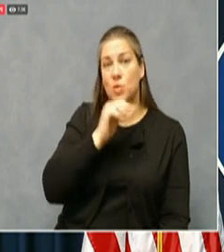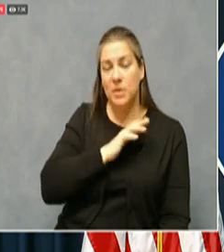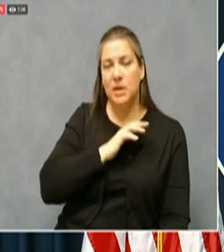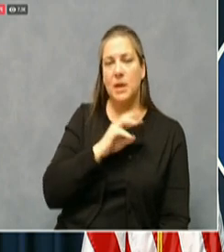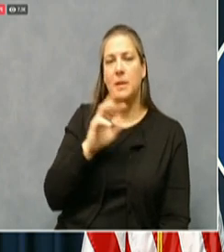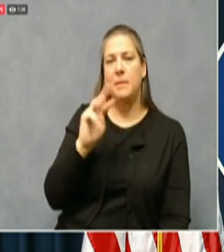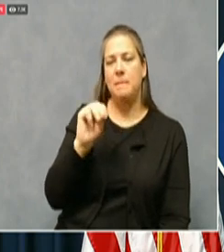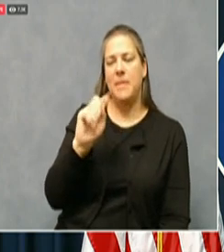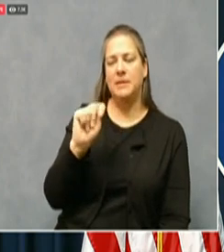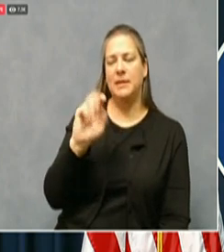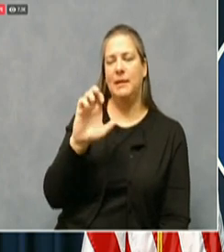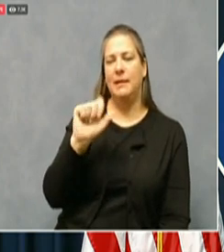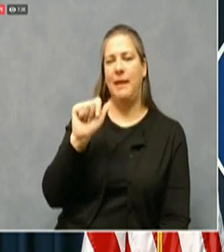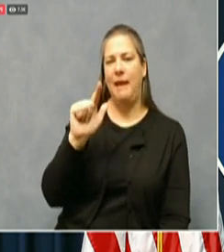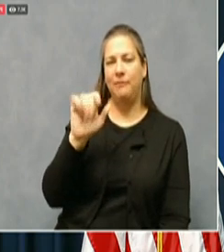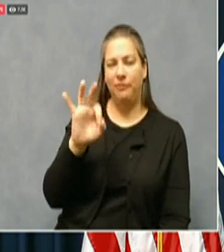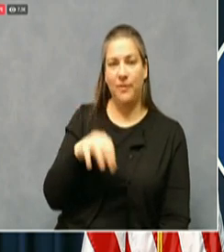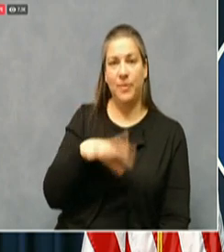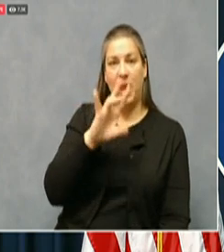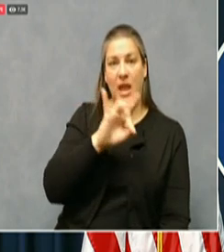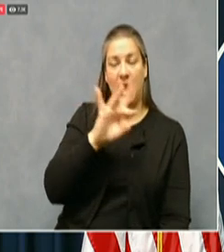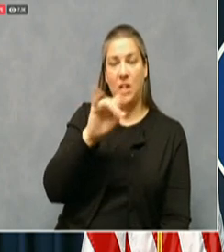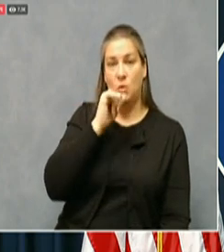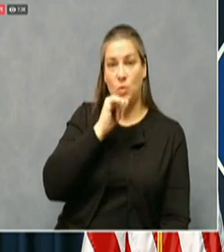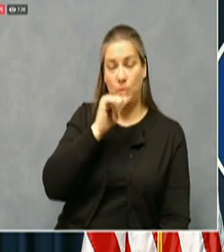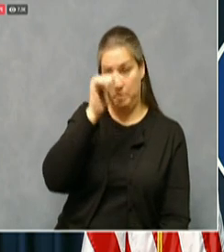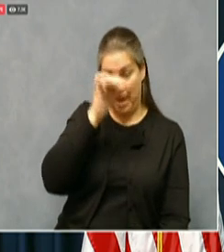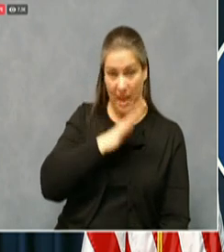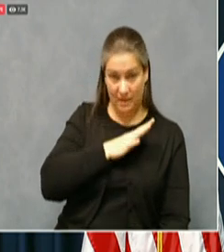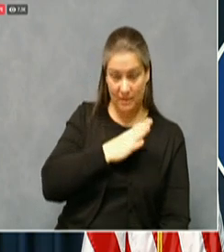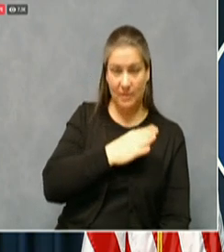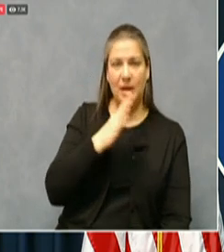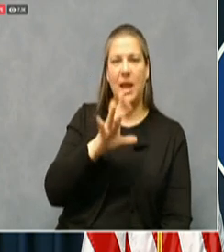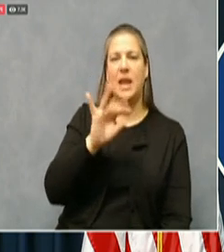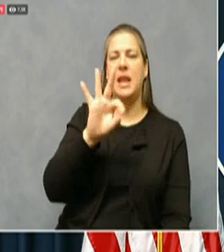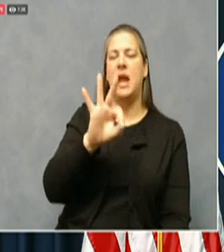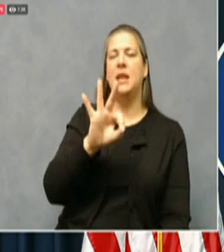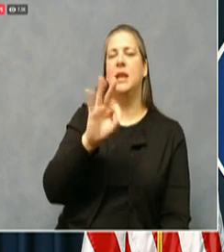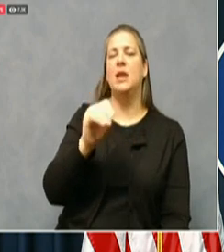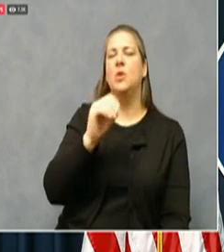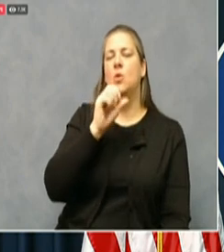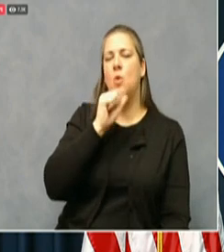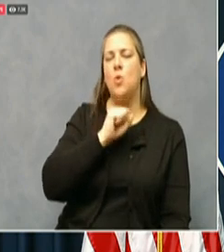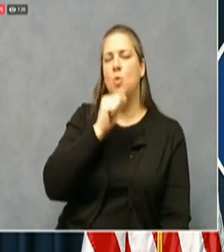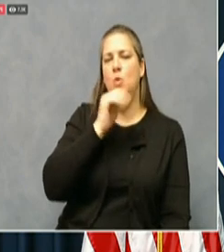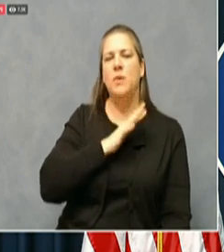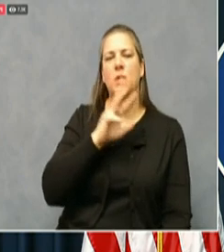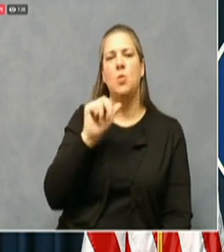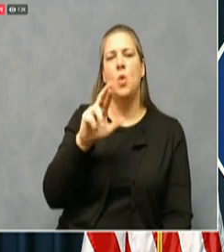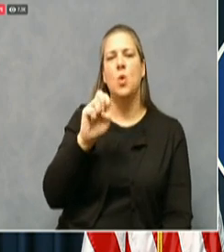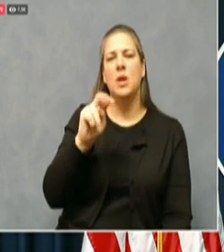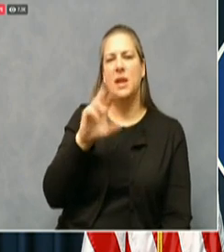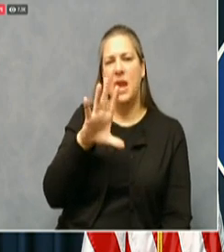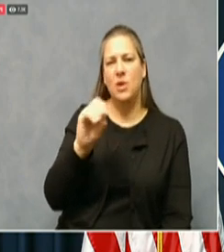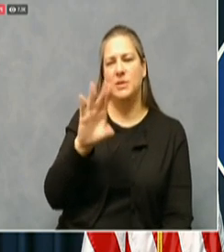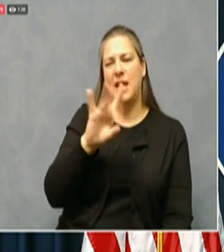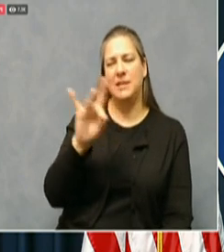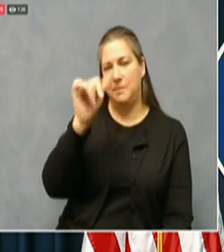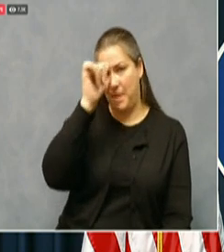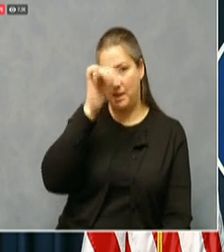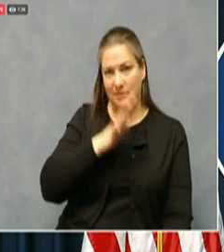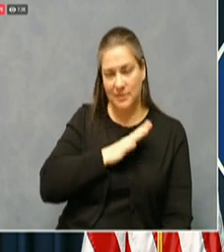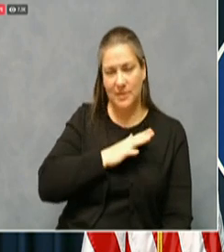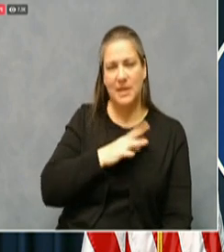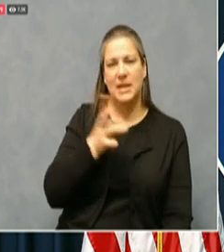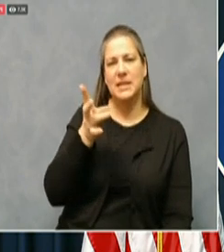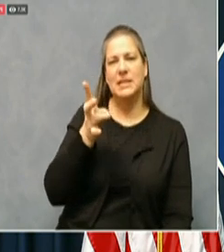88 year old man and Oldham and a 91 year old woman and a 91 year